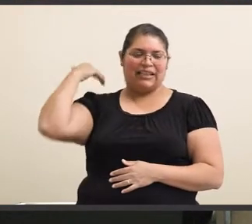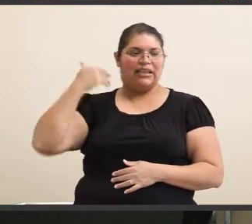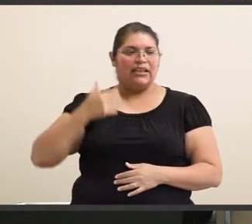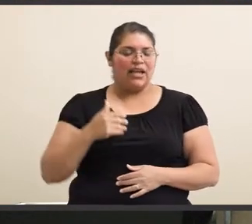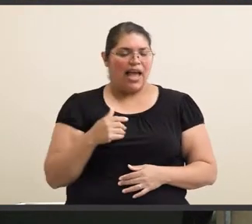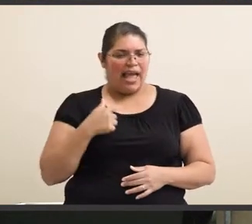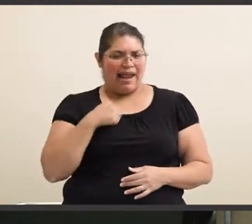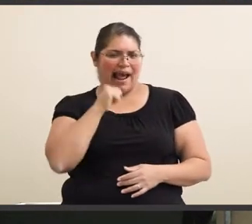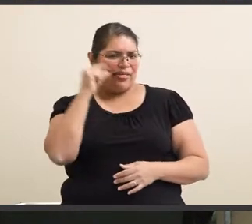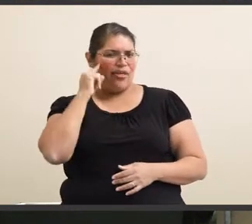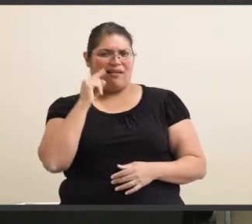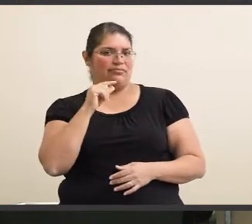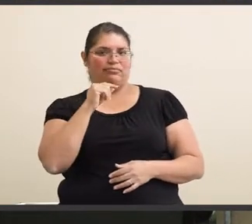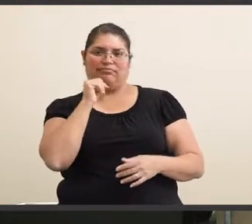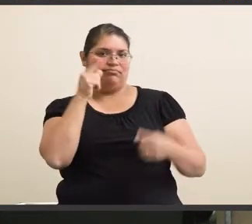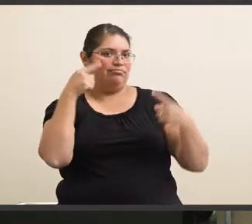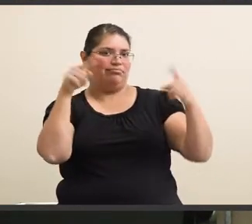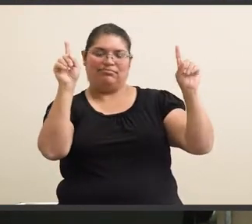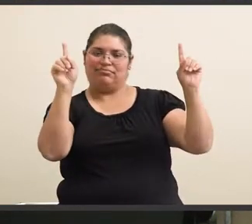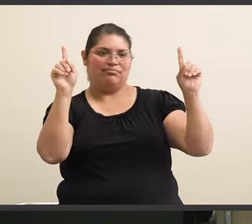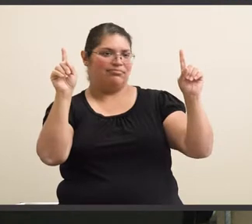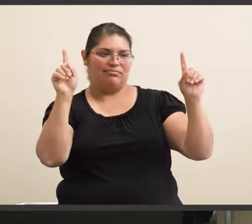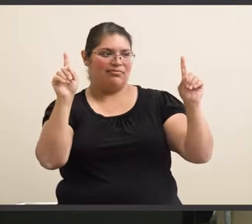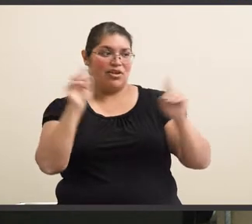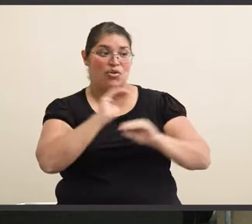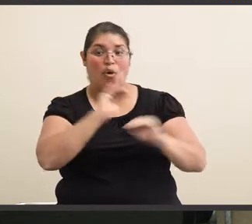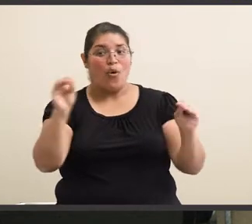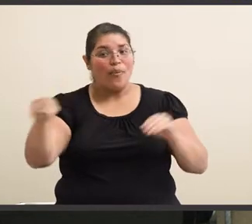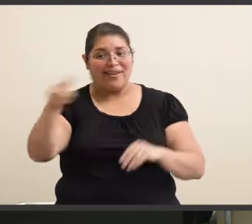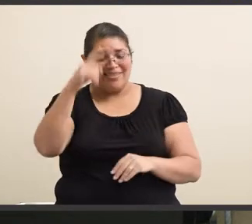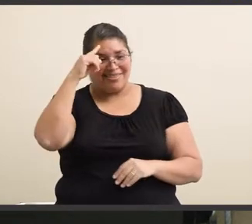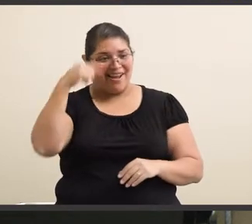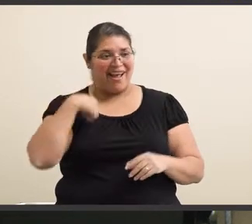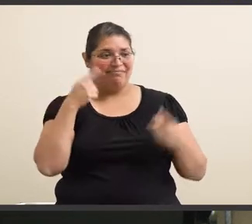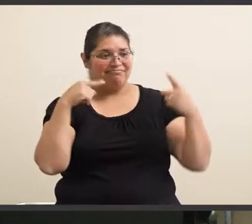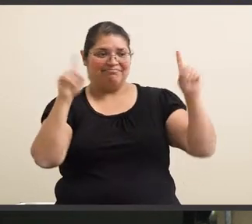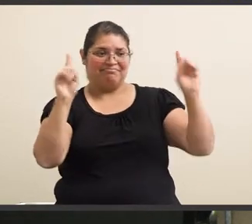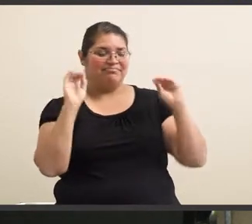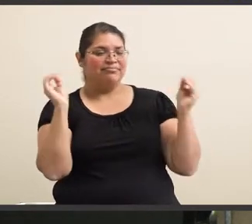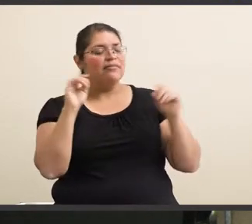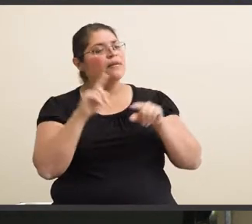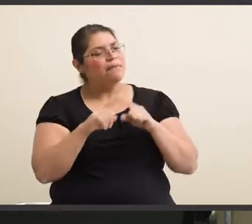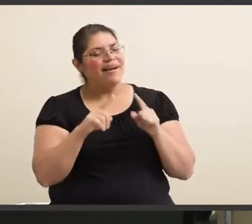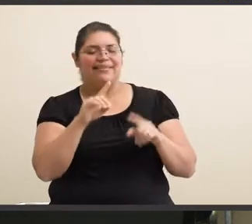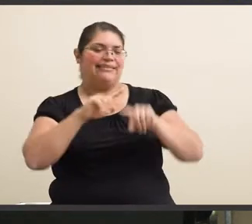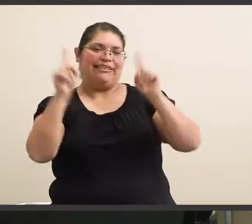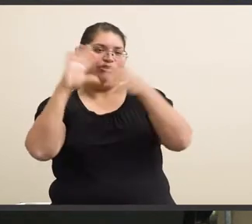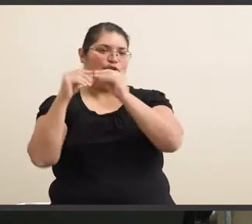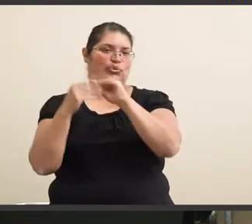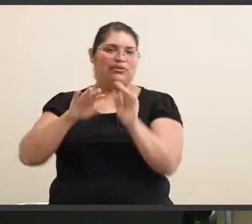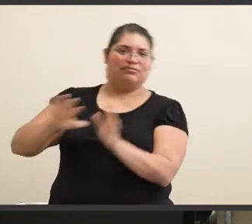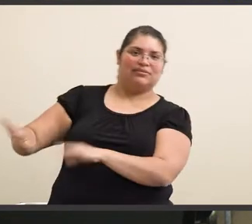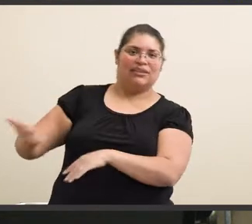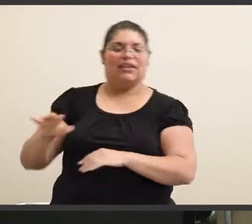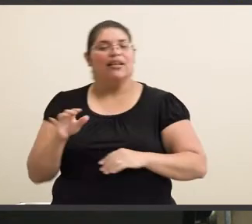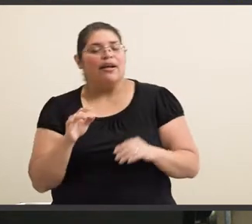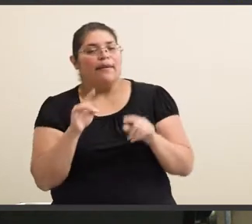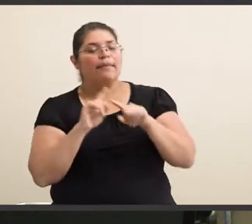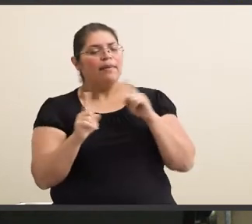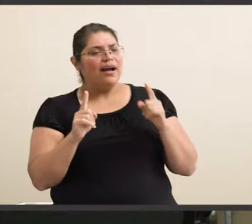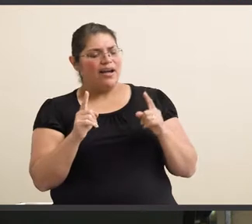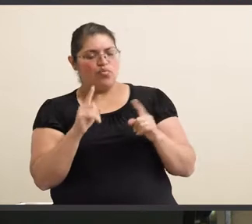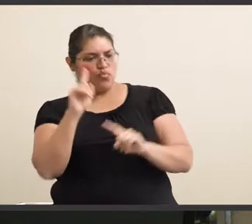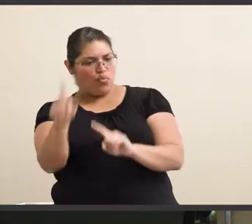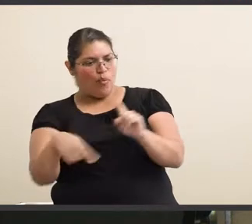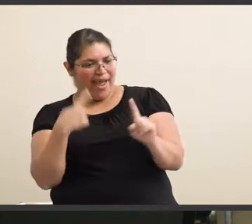didn't think I was going to make it. In fact, nobody thought I was going to make it, right? But that's a whole nother story. So, at what